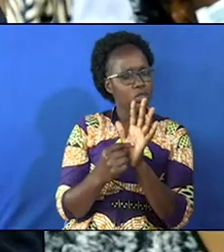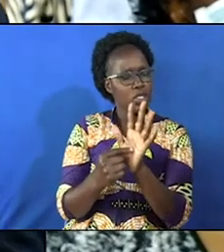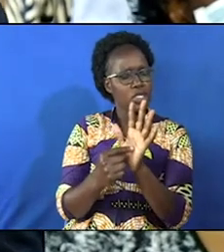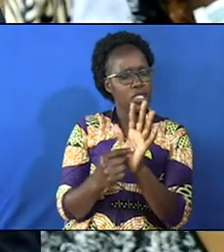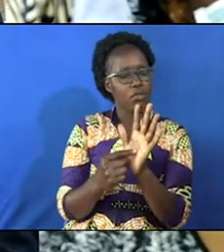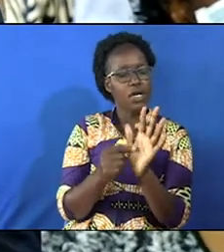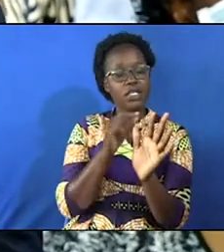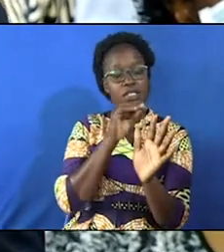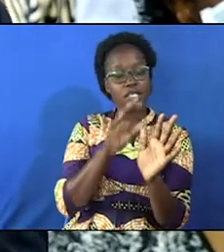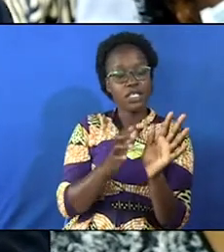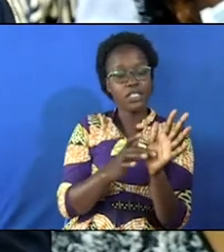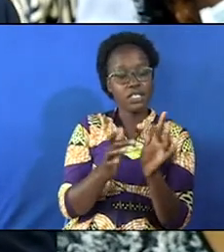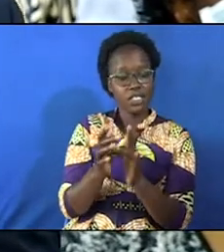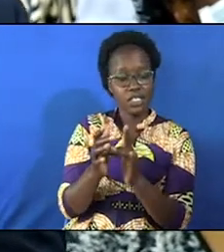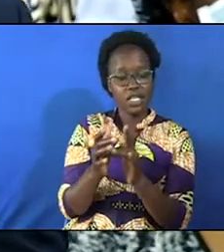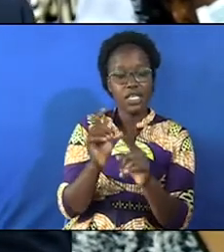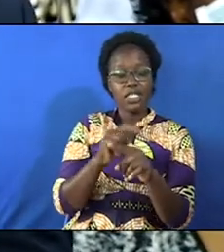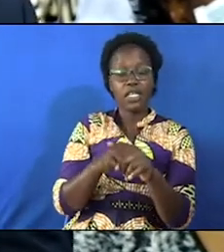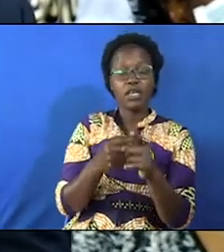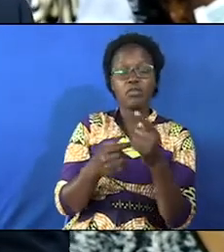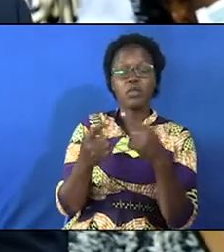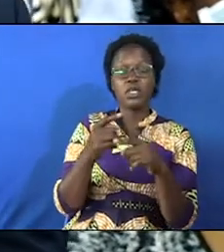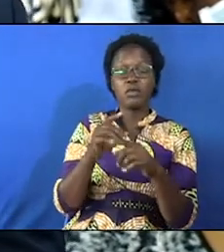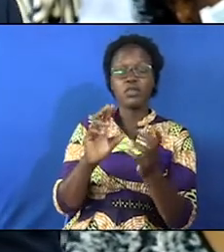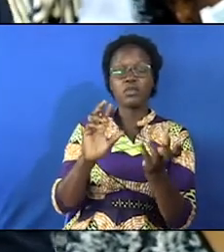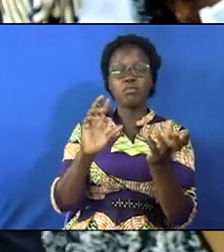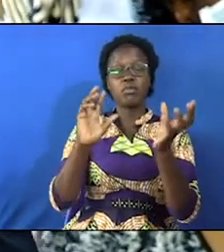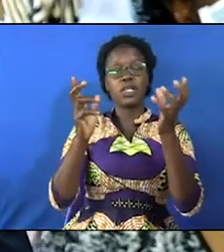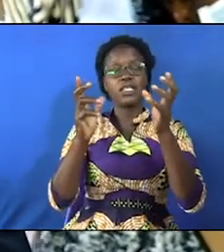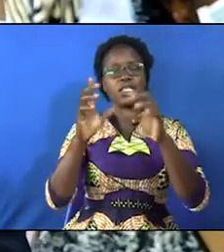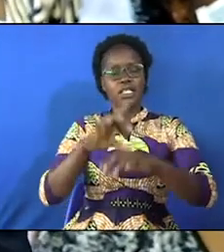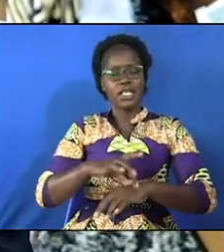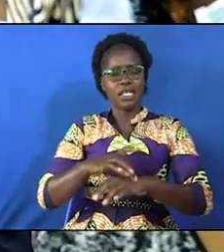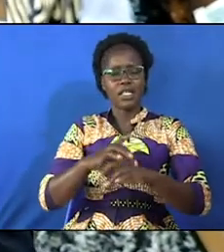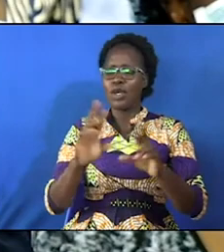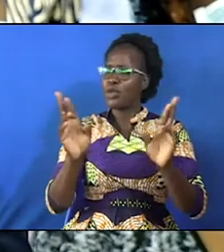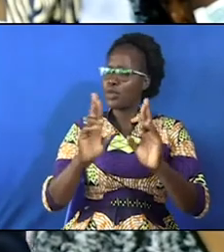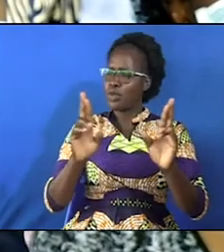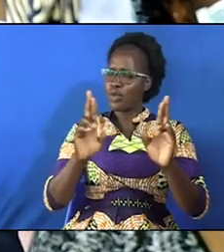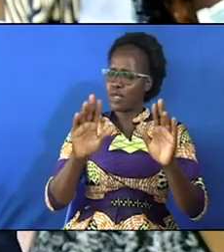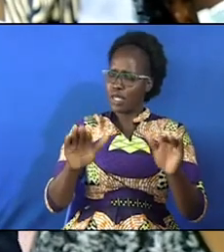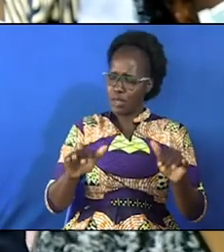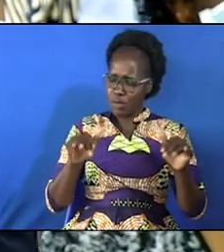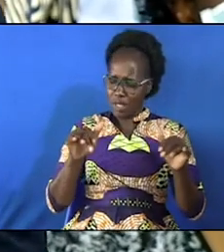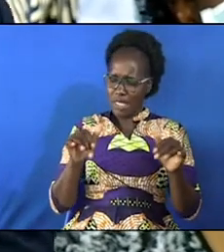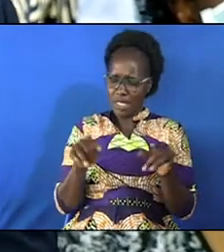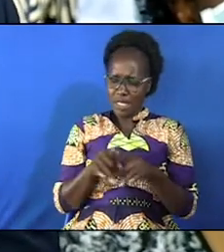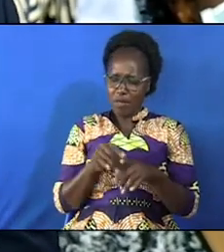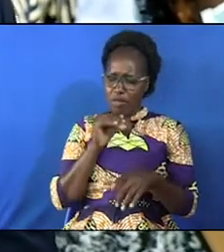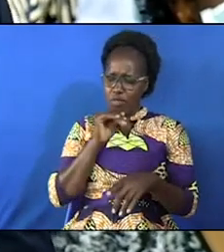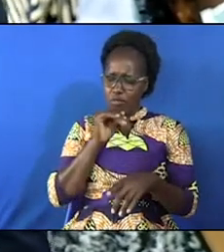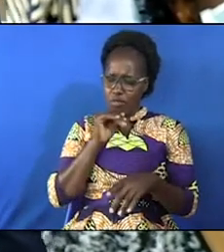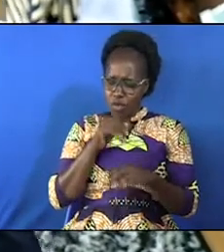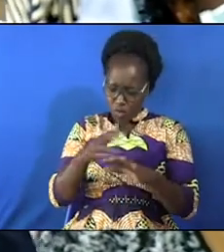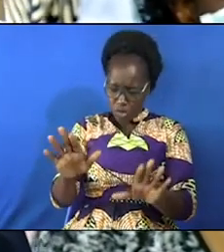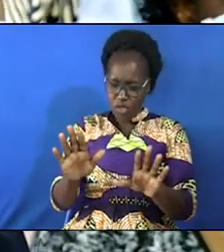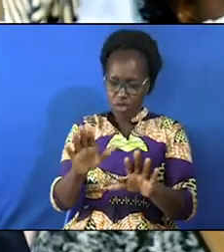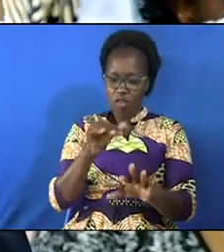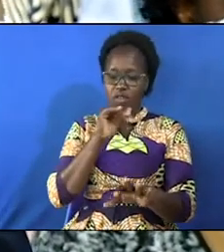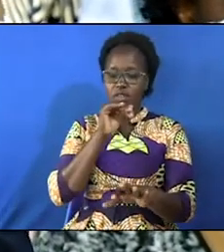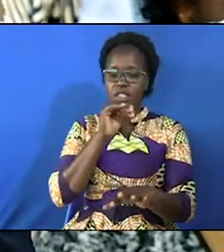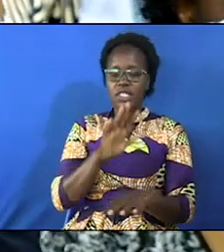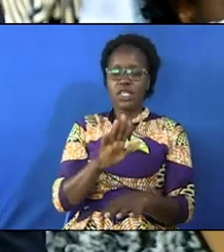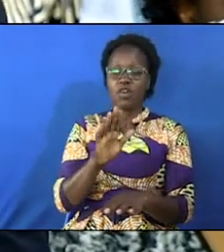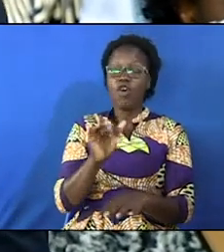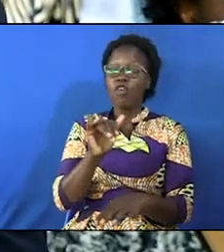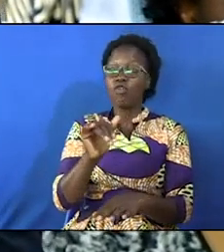jesus when he come on this planet earth and say that you are always waiting like the prodigal son for those who are